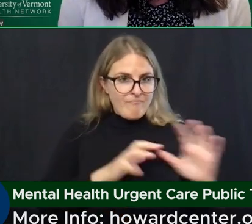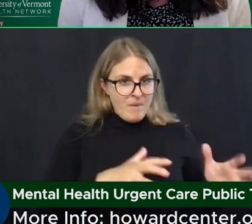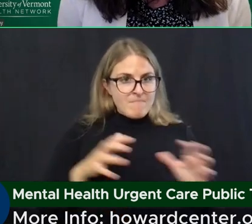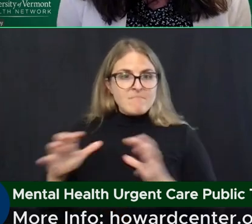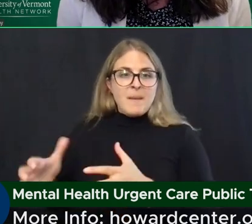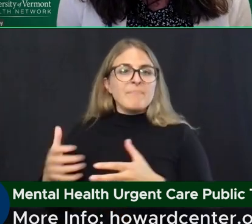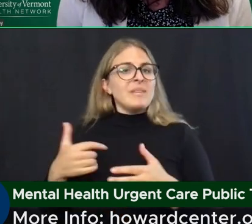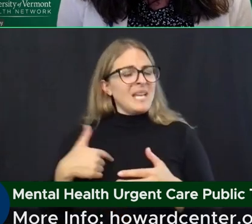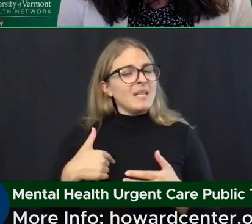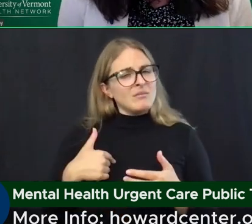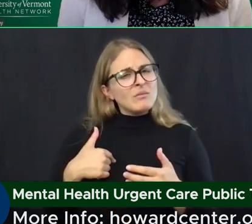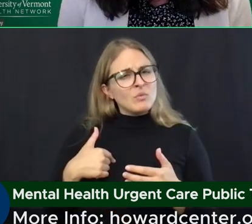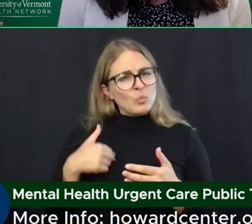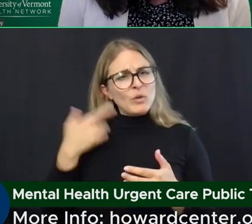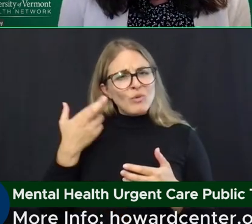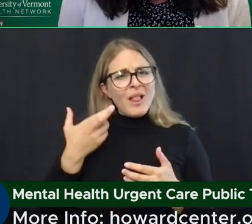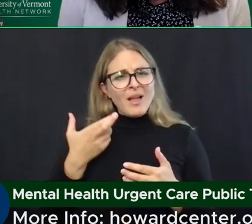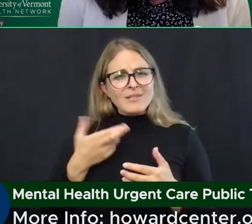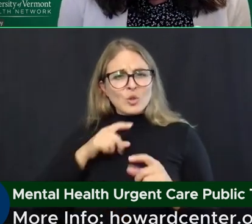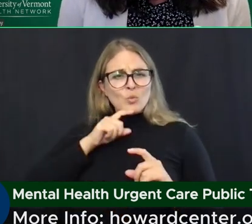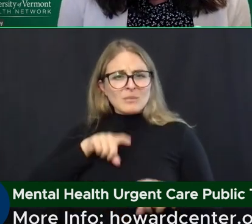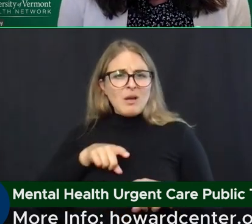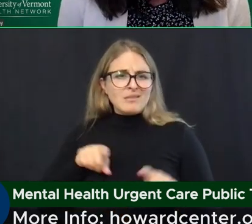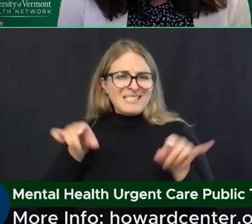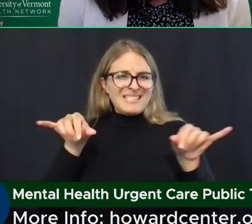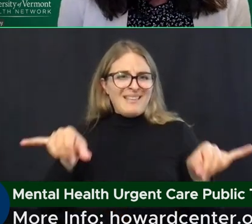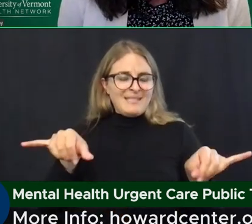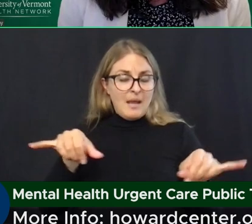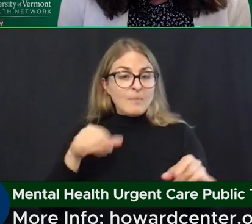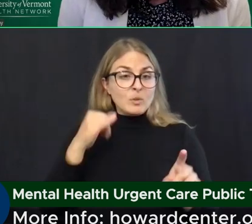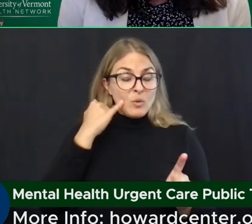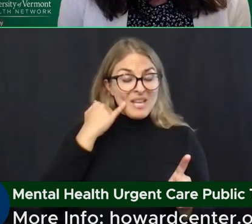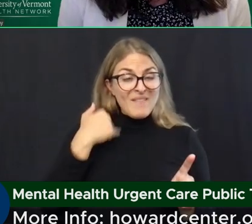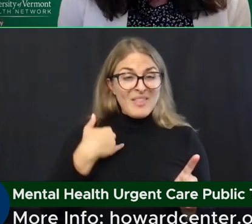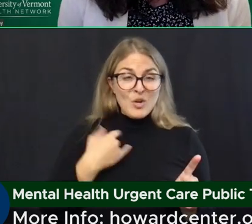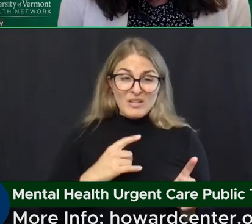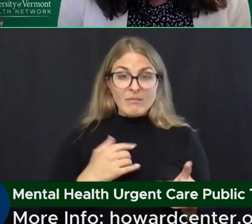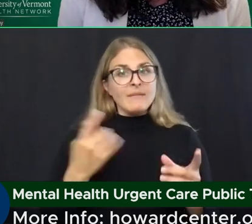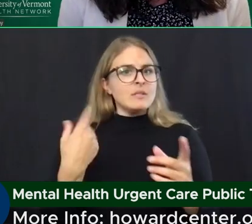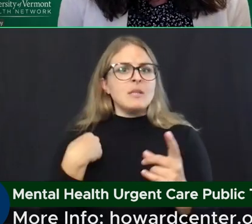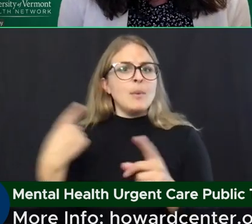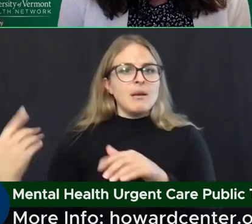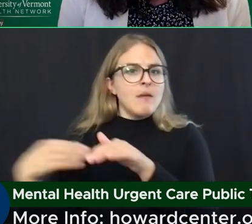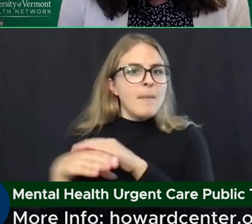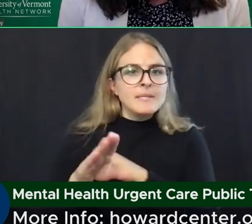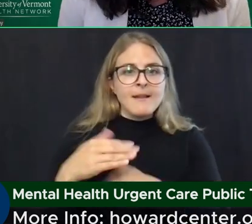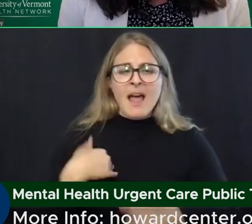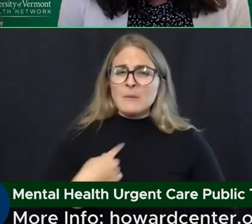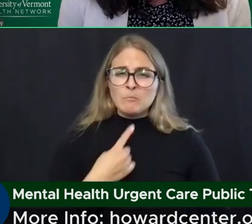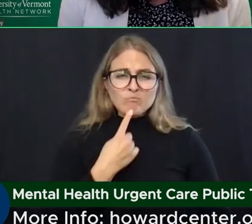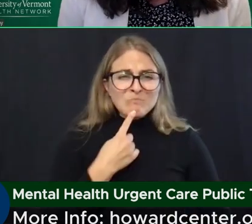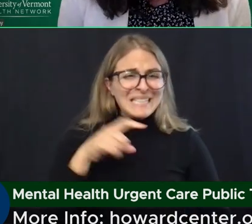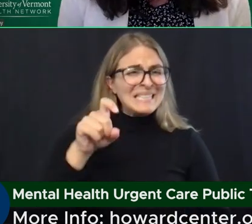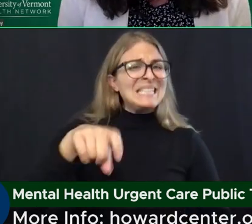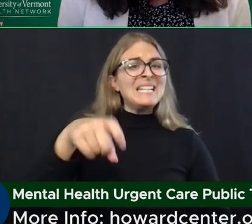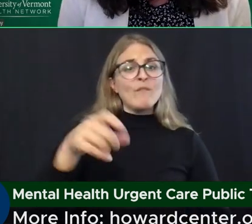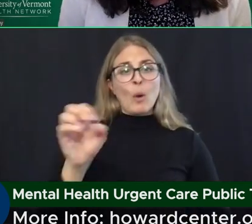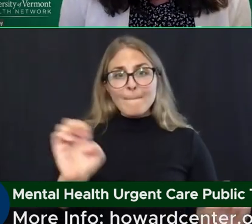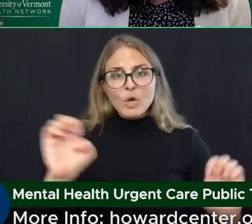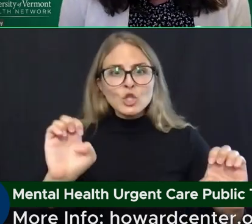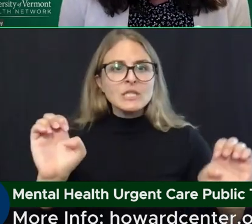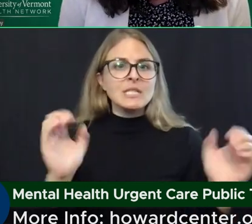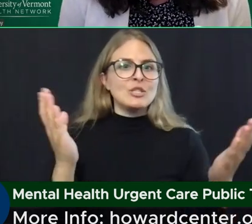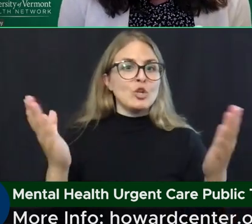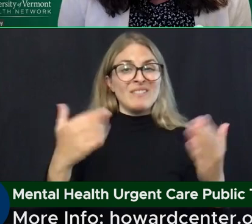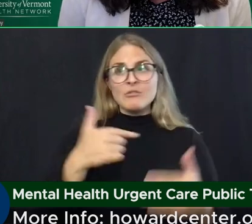is pretty much the same. If somebody is in acute need for emergency services, they're having a heart attack,